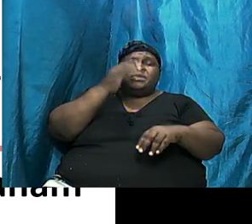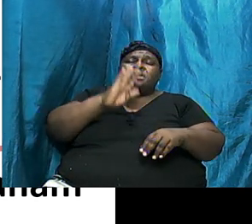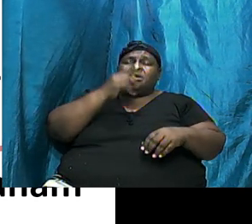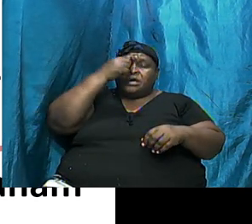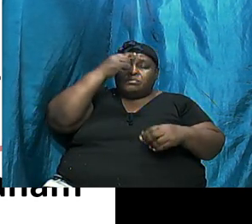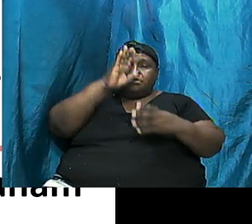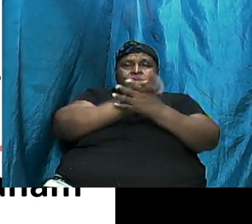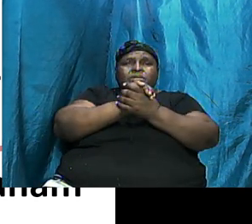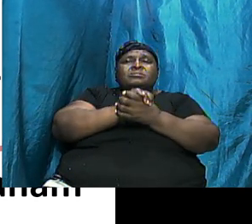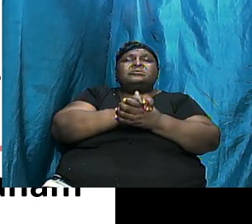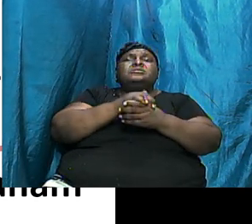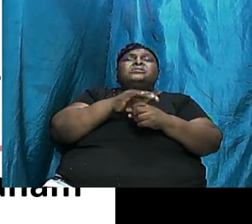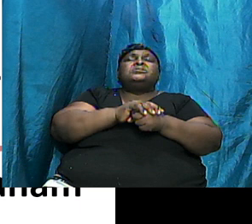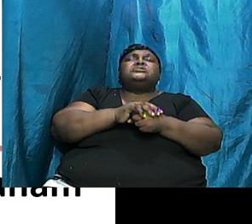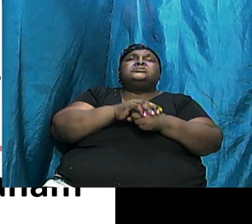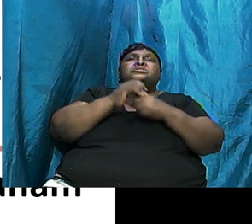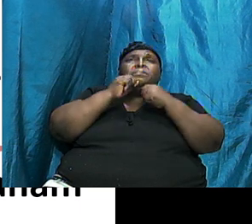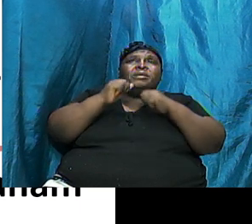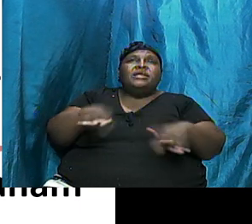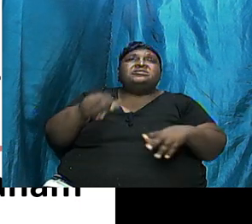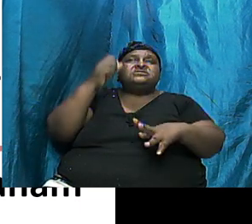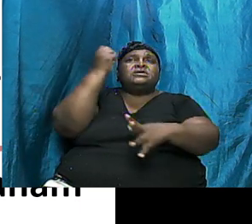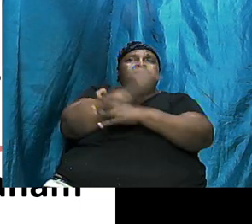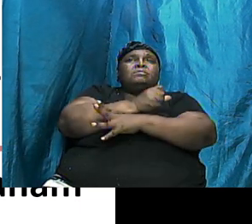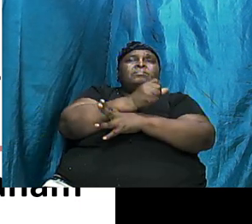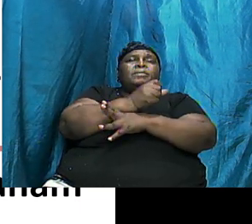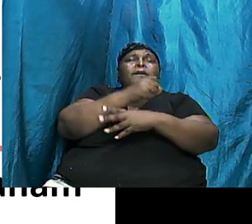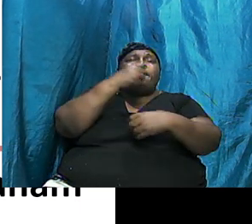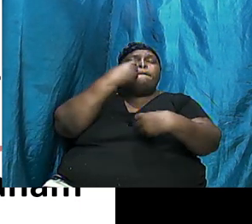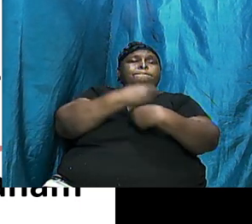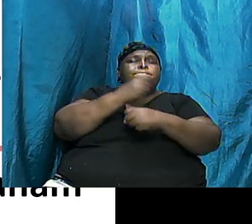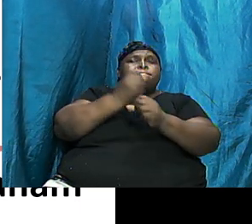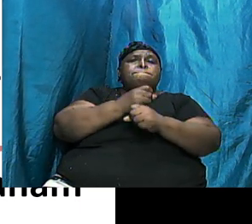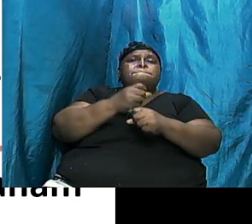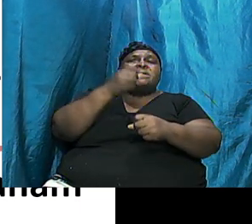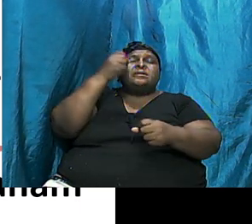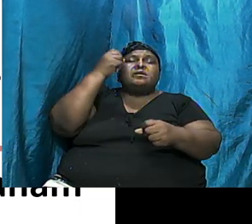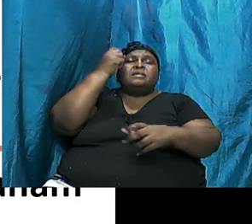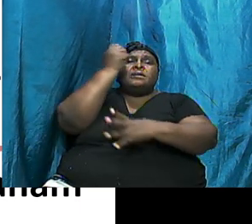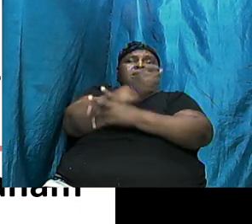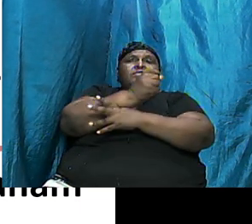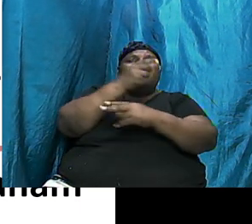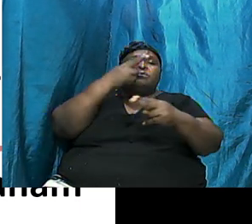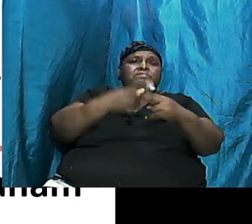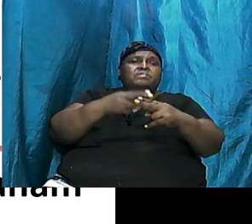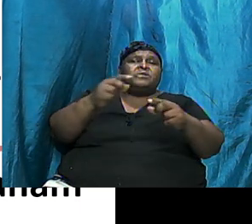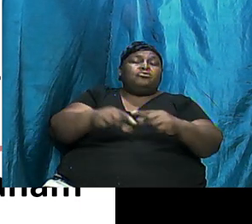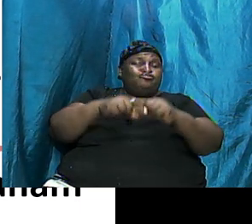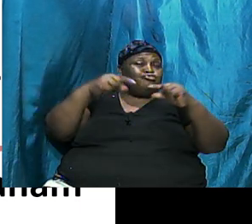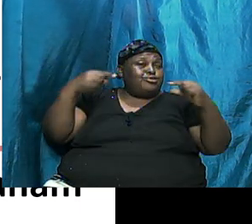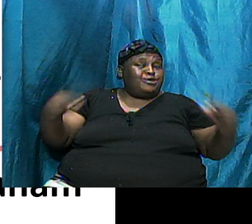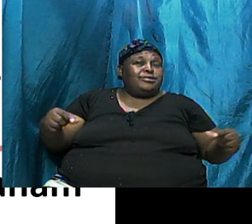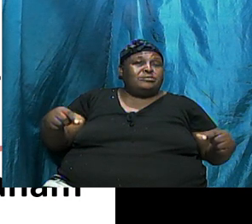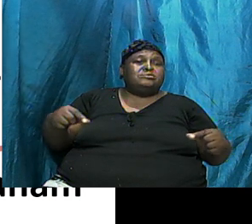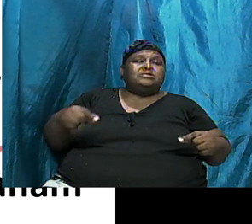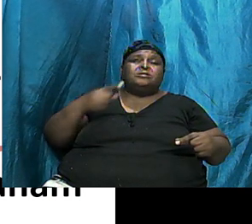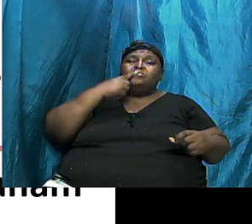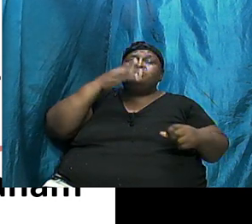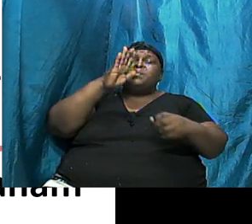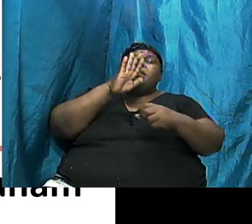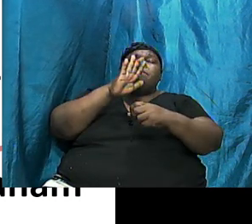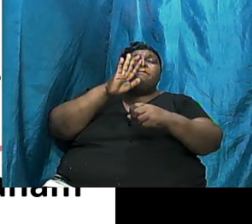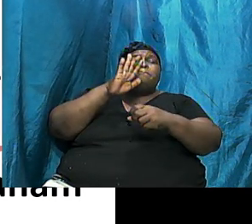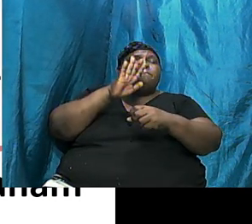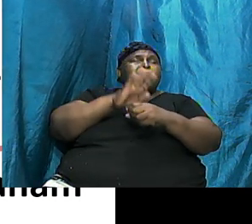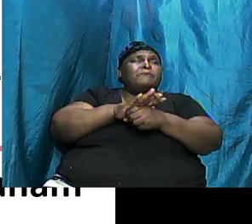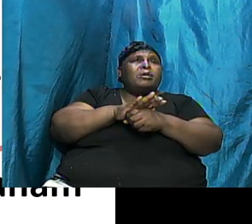Bless Him He Promised To Make His Name Great He Promised To Bless